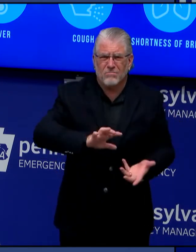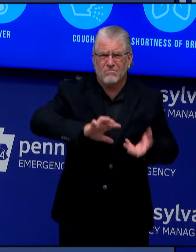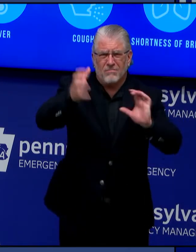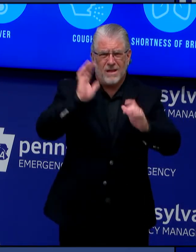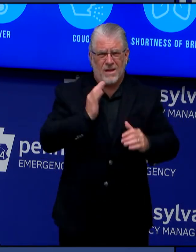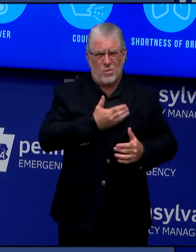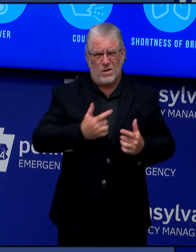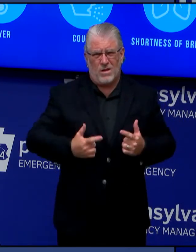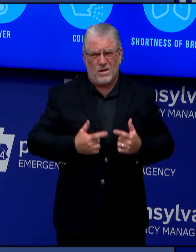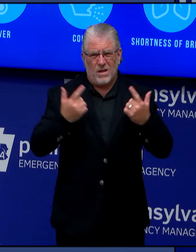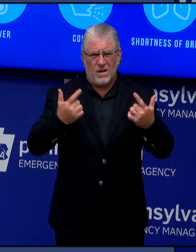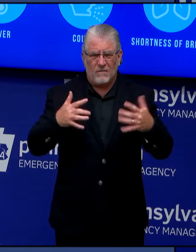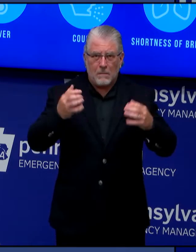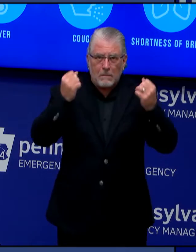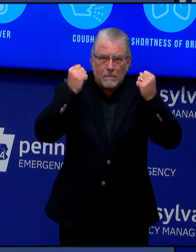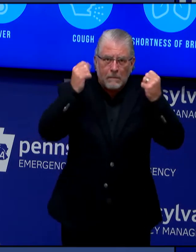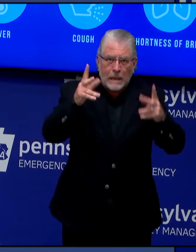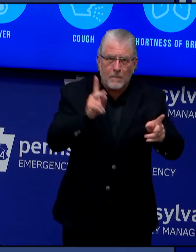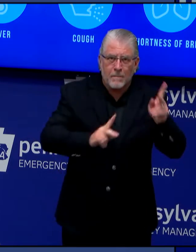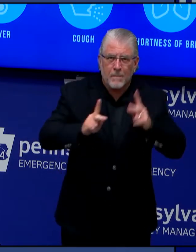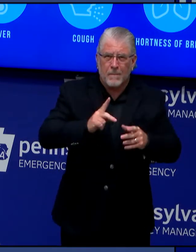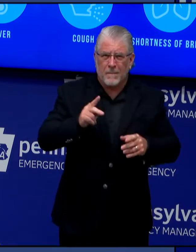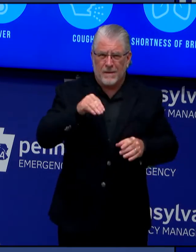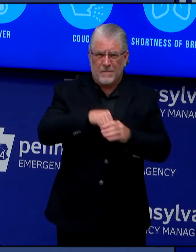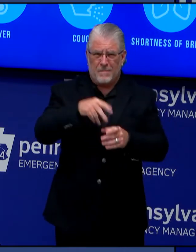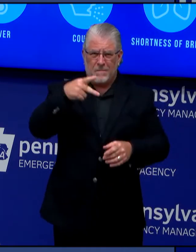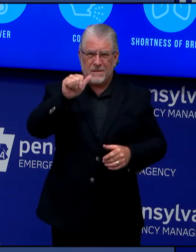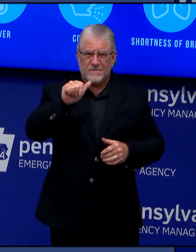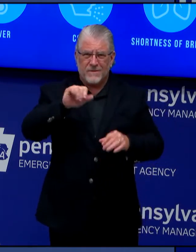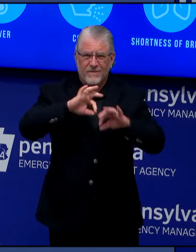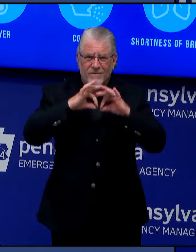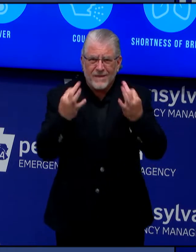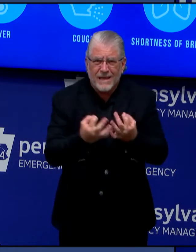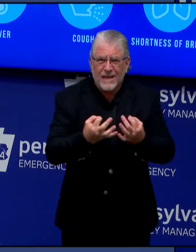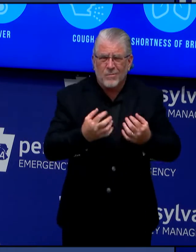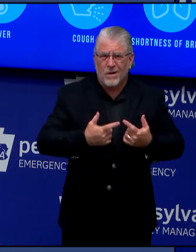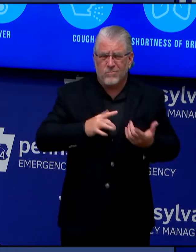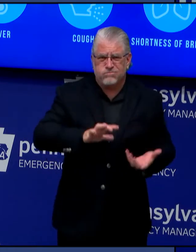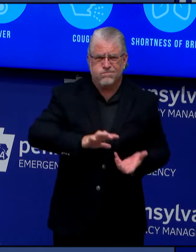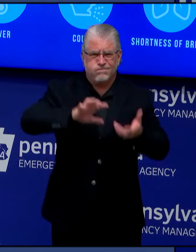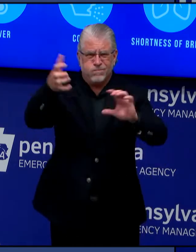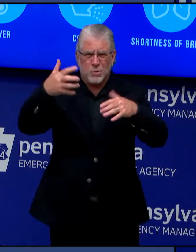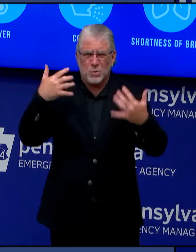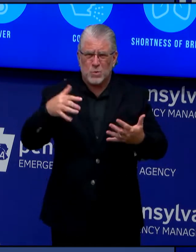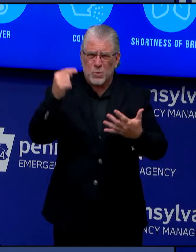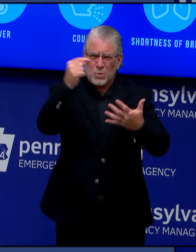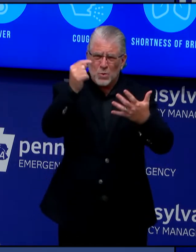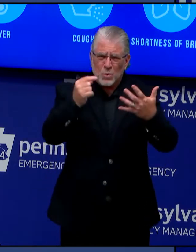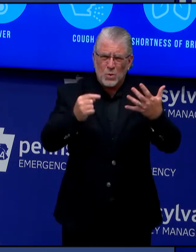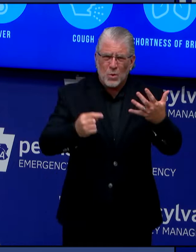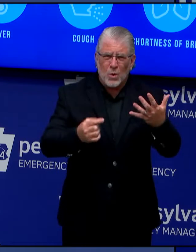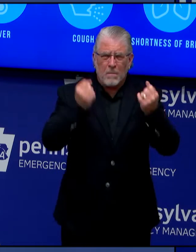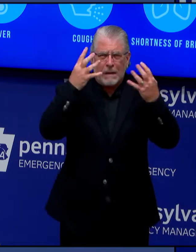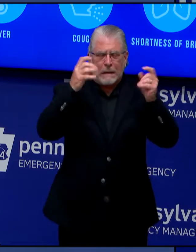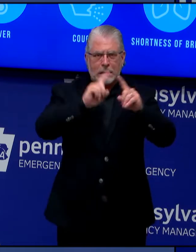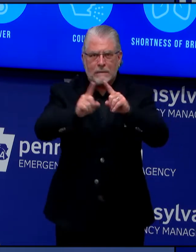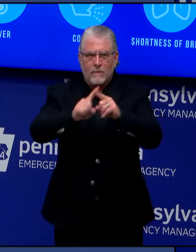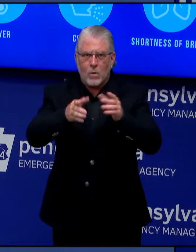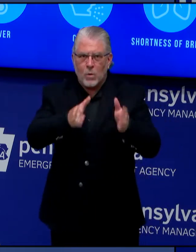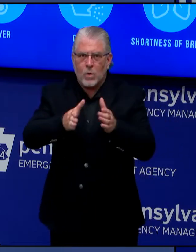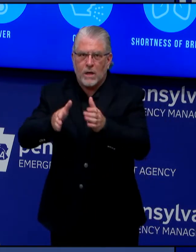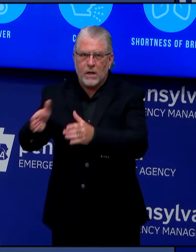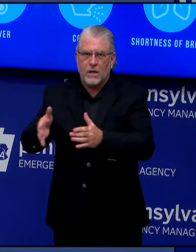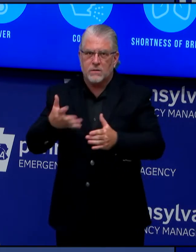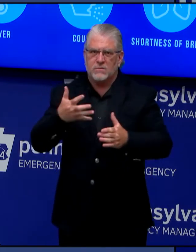families, this crisis has disrupted their lives in significant and unexpected ways that none of us could have planned for.